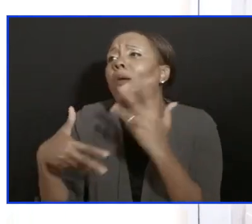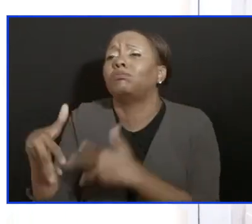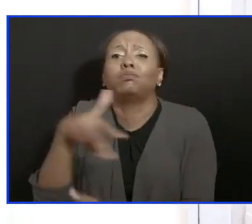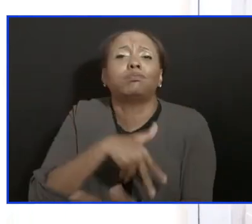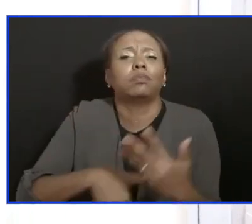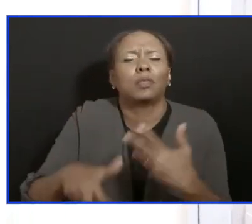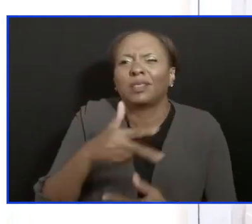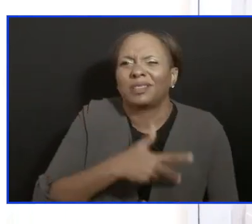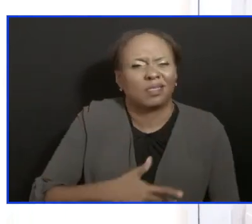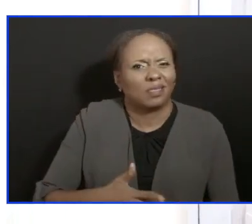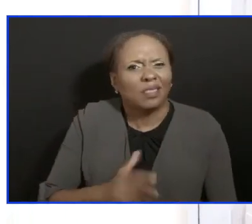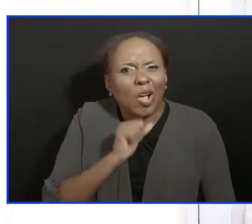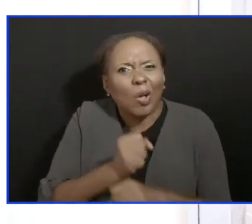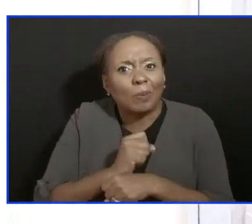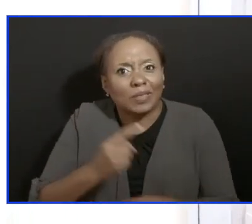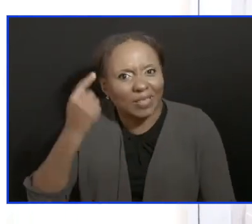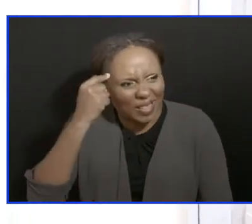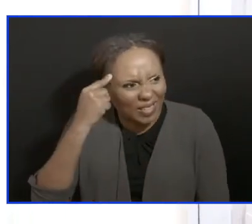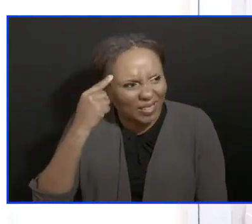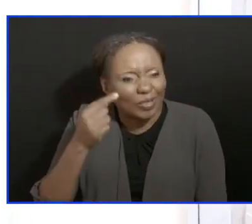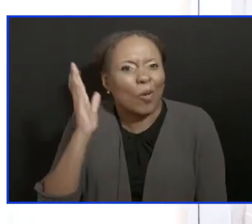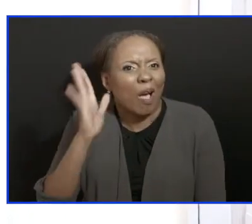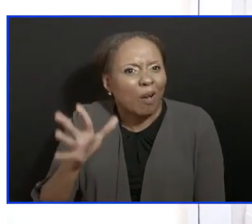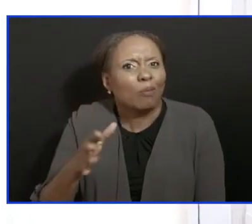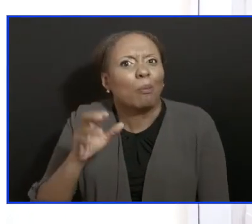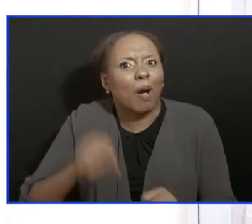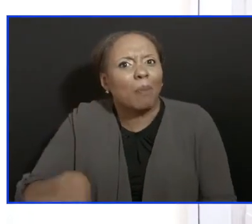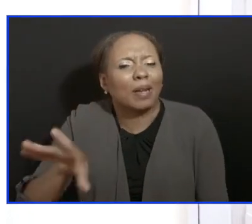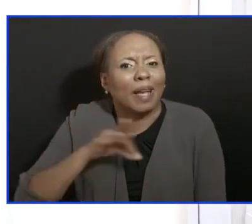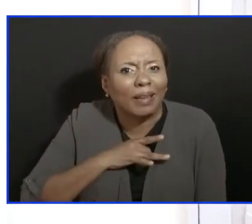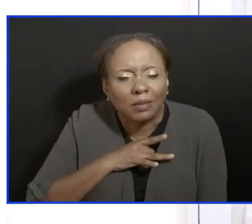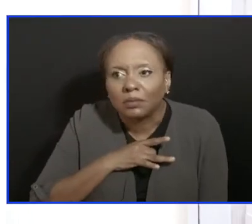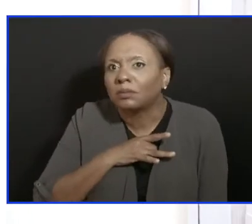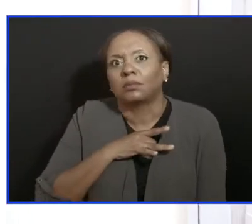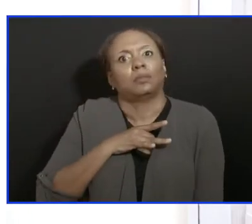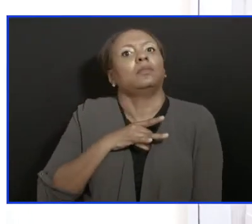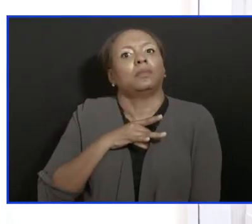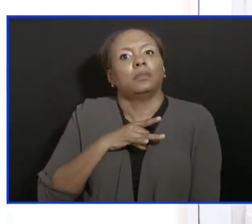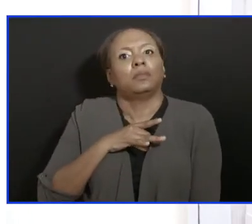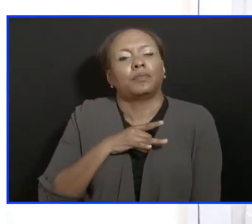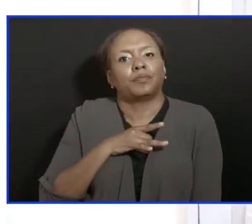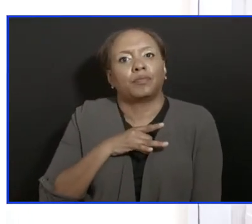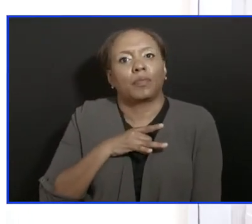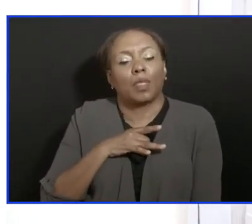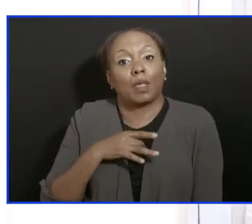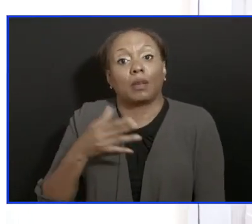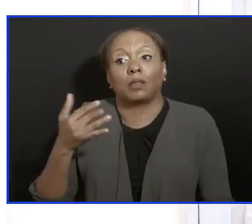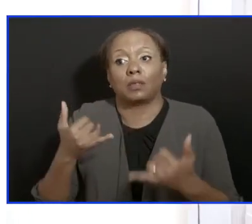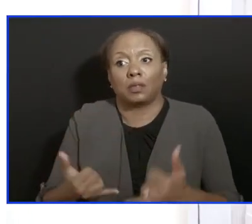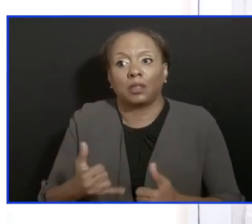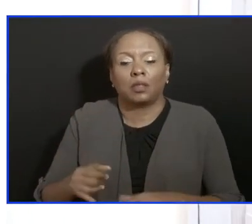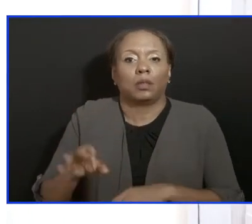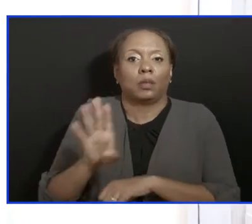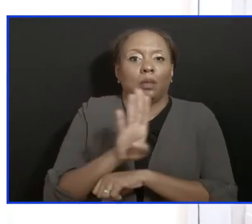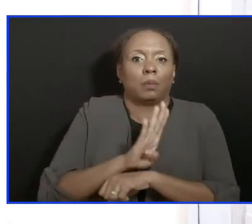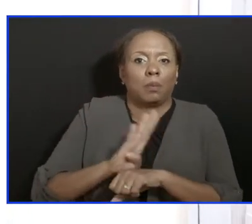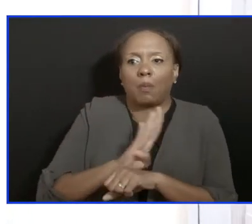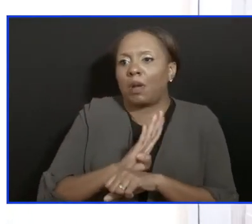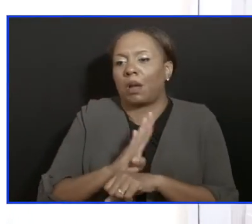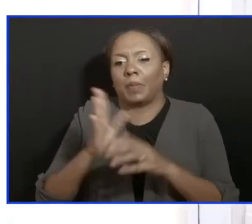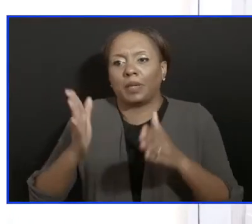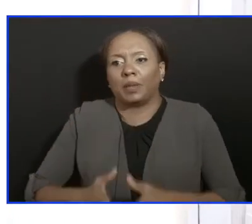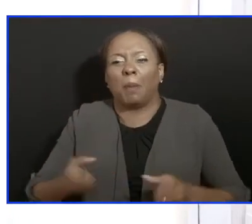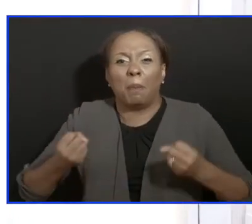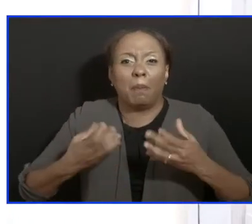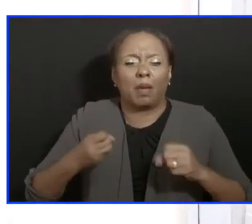146,000 people, 64% of the eligible population have already taken